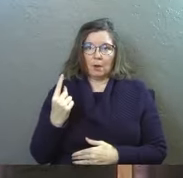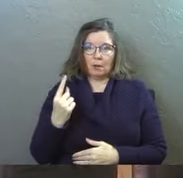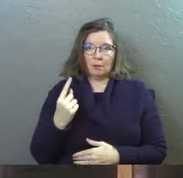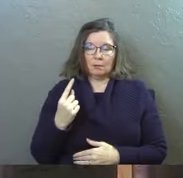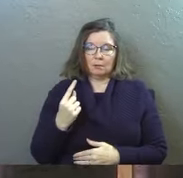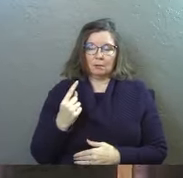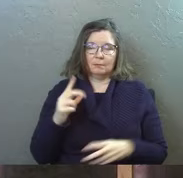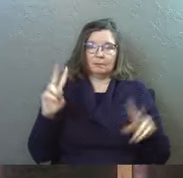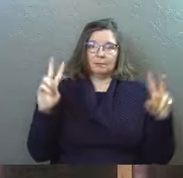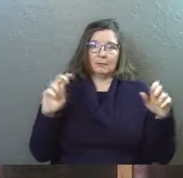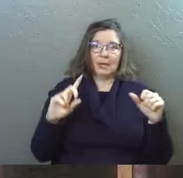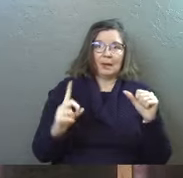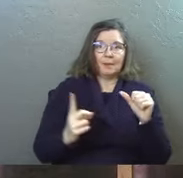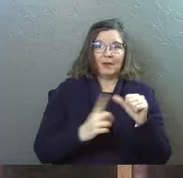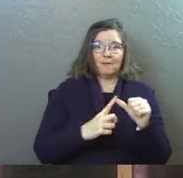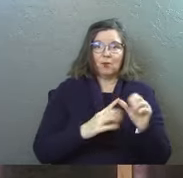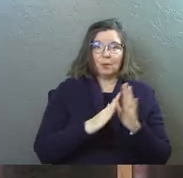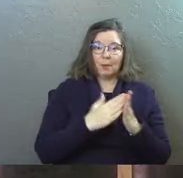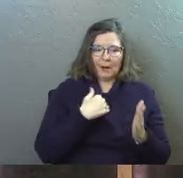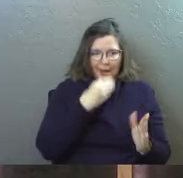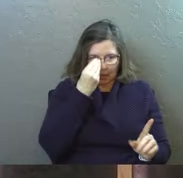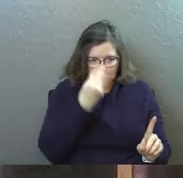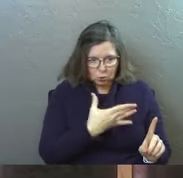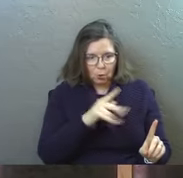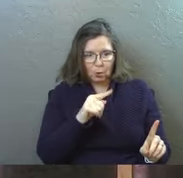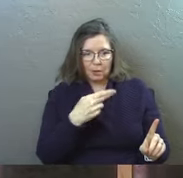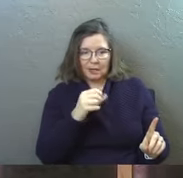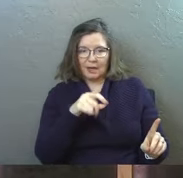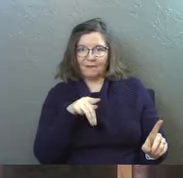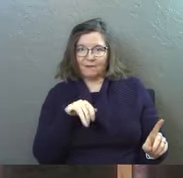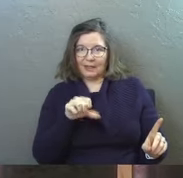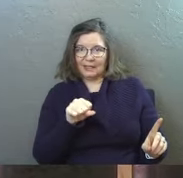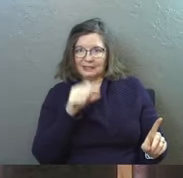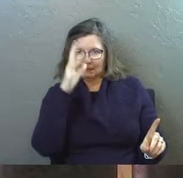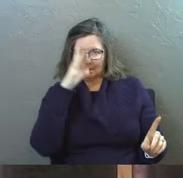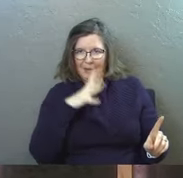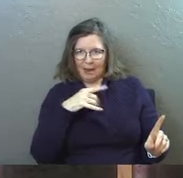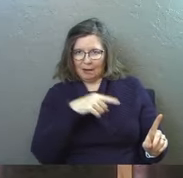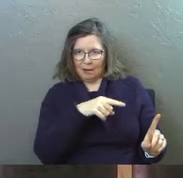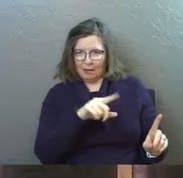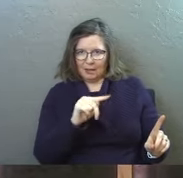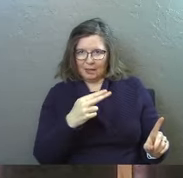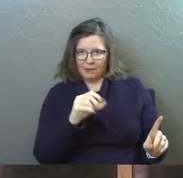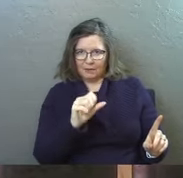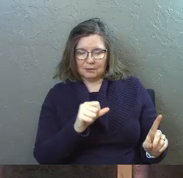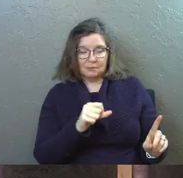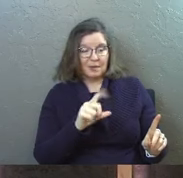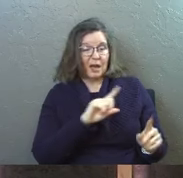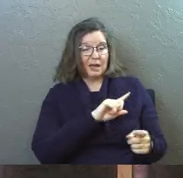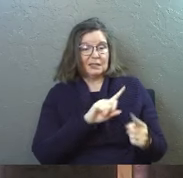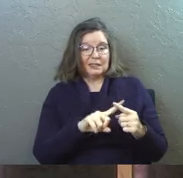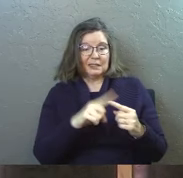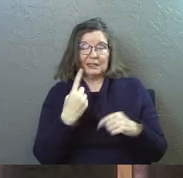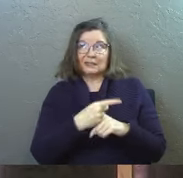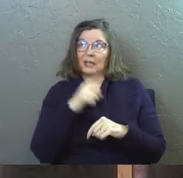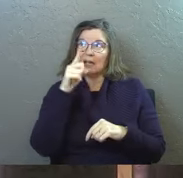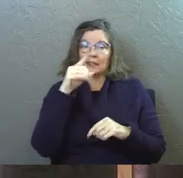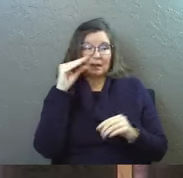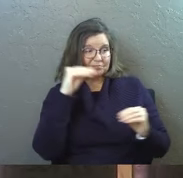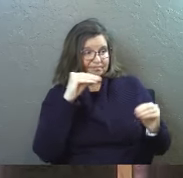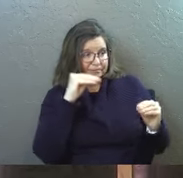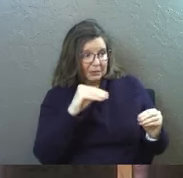my first book, I told you, Theophilus, about everything Jesus began to do and teach until the day that he was taken up to heaven